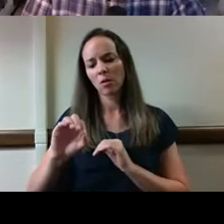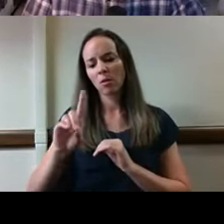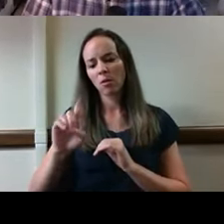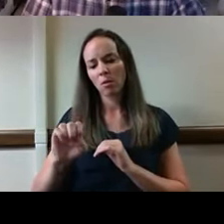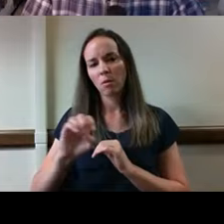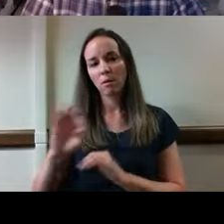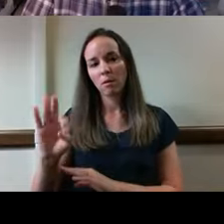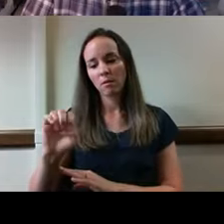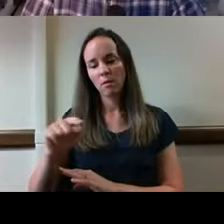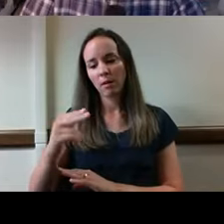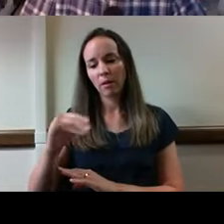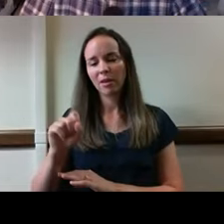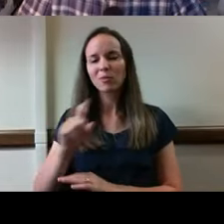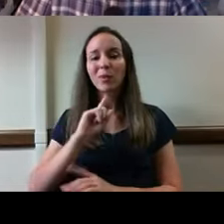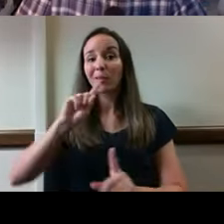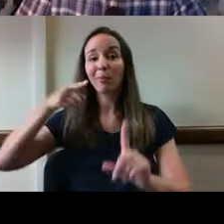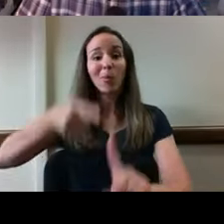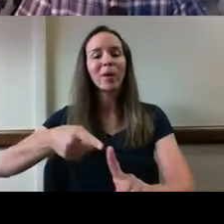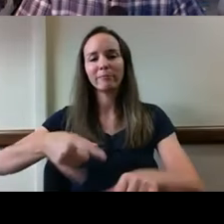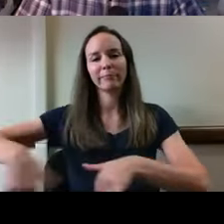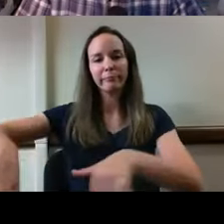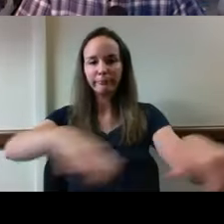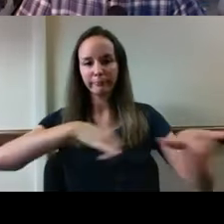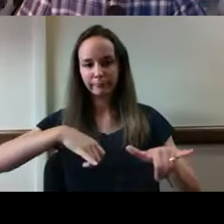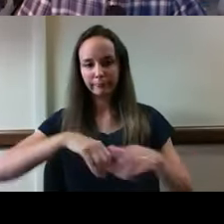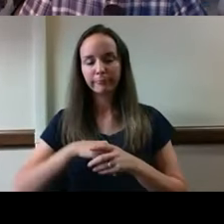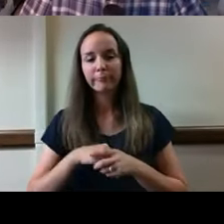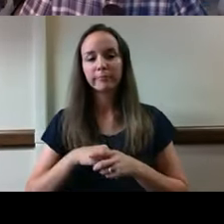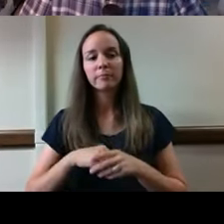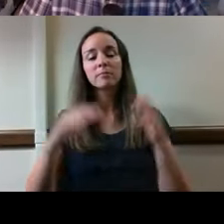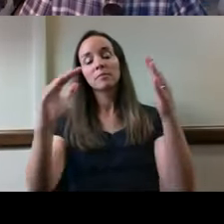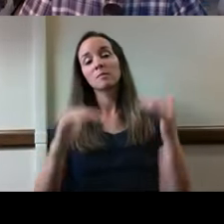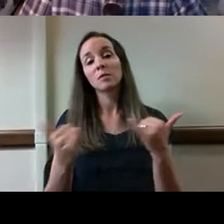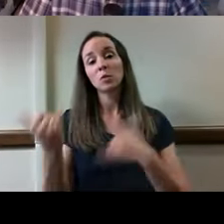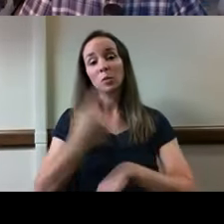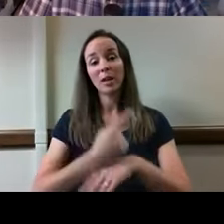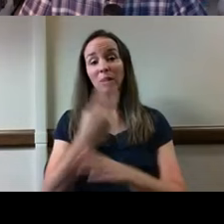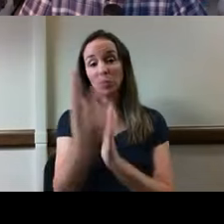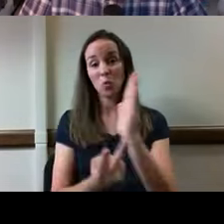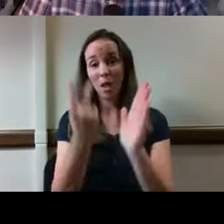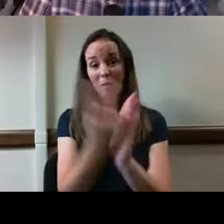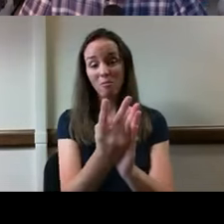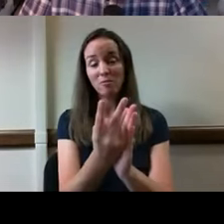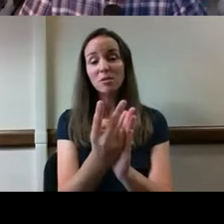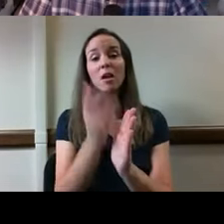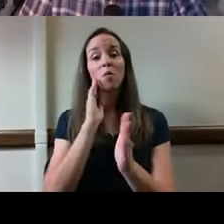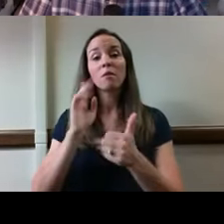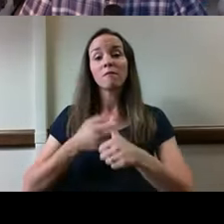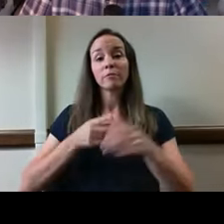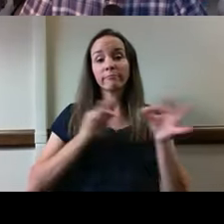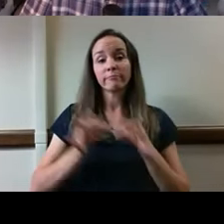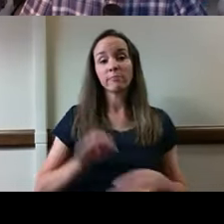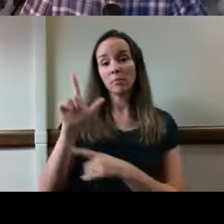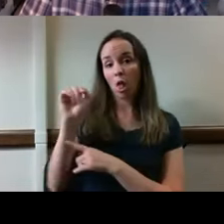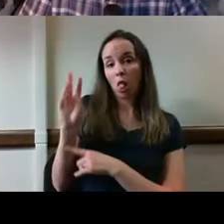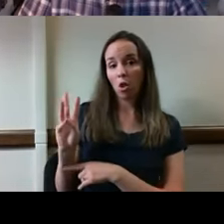things. The map I'm going to follow over the next two hours, we're going to first talk about the law and its